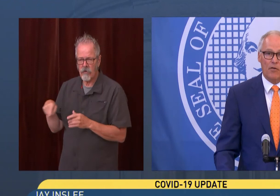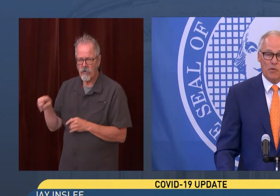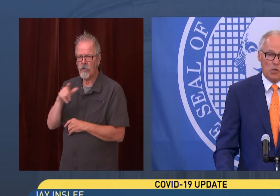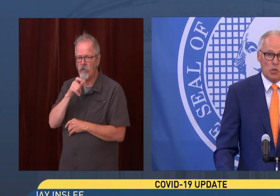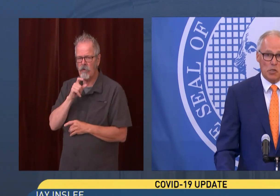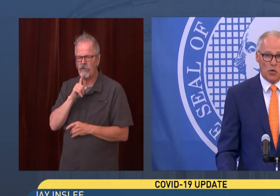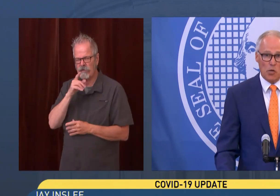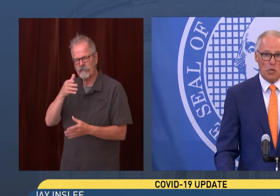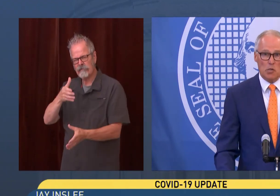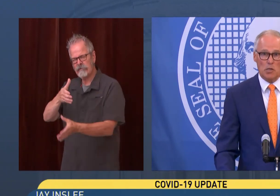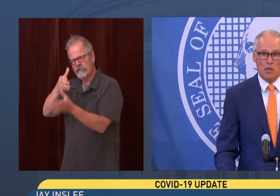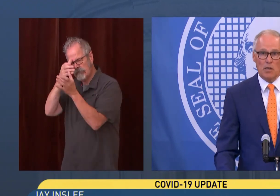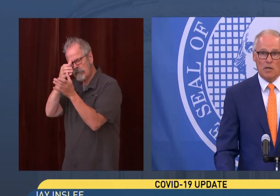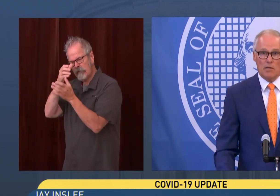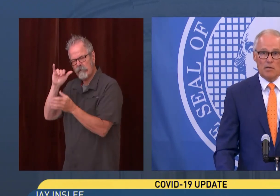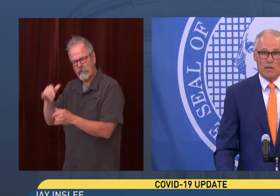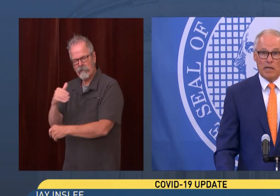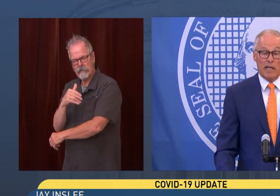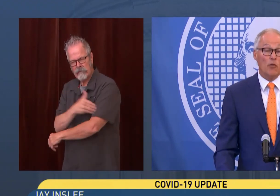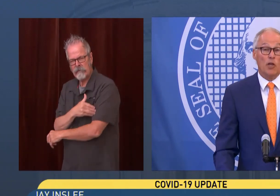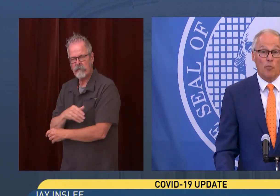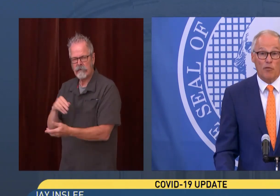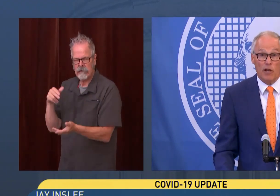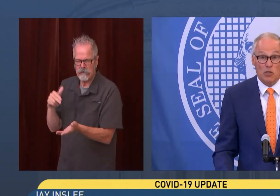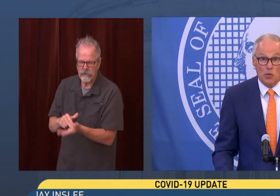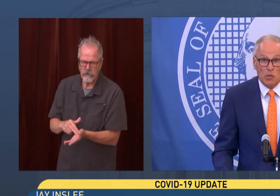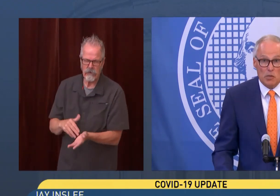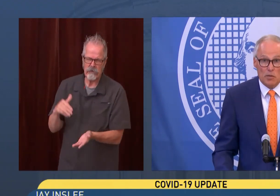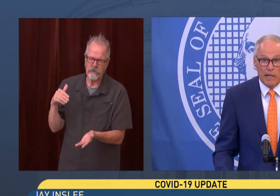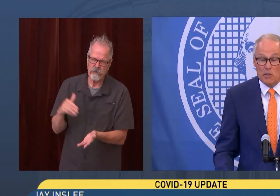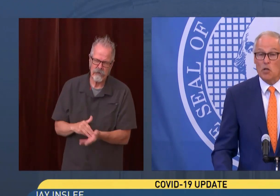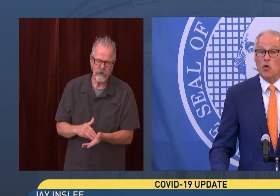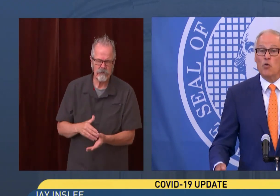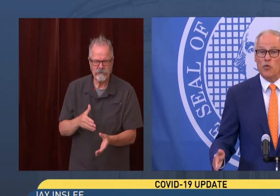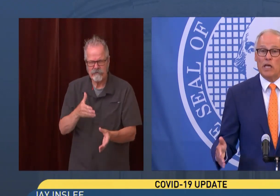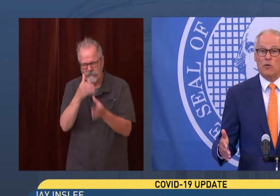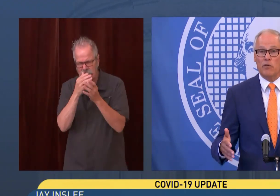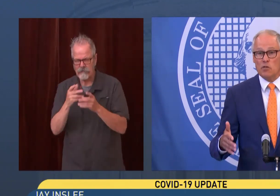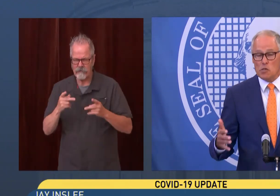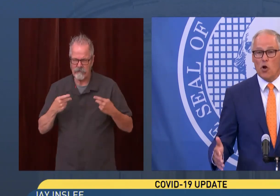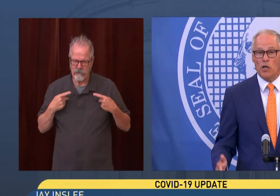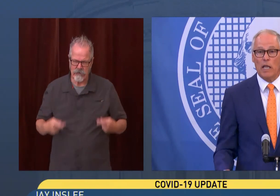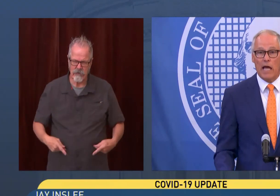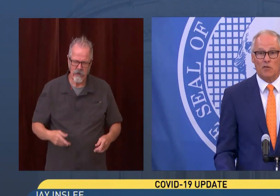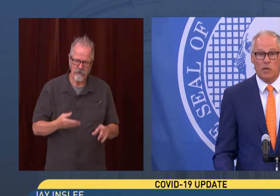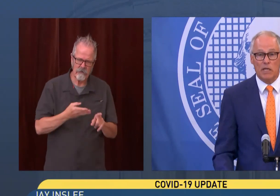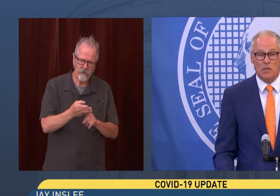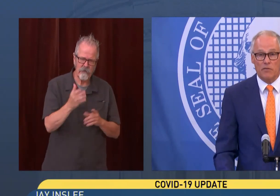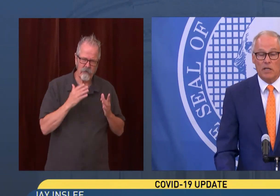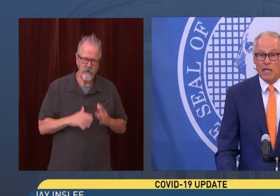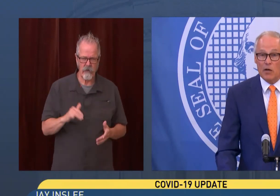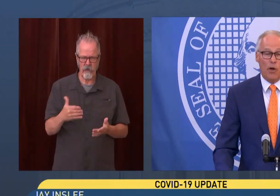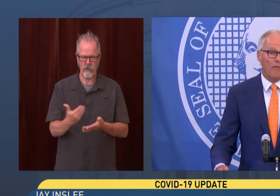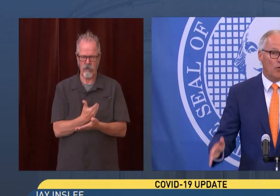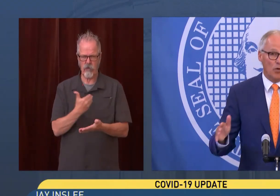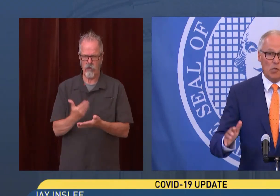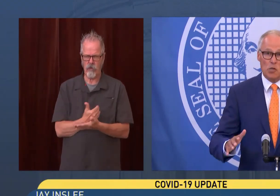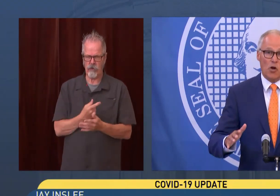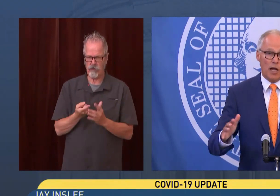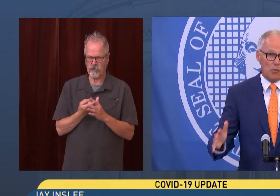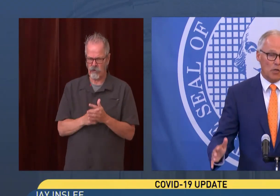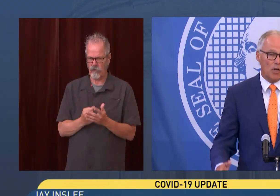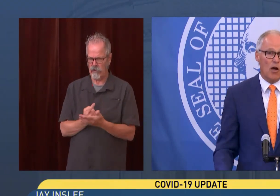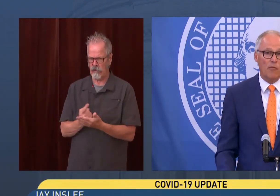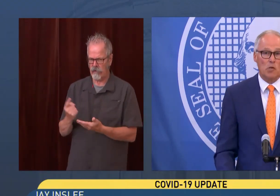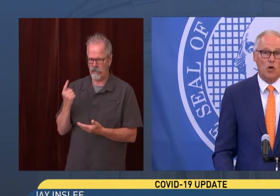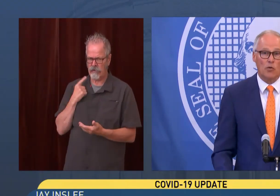our physicians and nurses and healthcare professionals. That's a new thing we just started last week. As I've indicated, we have to a good